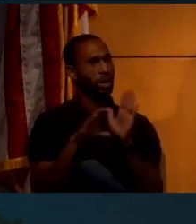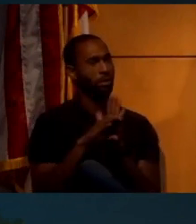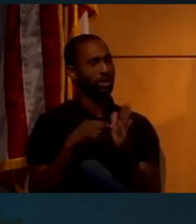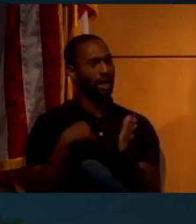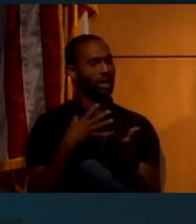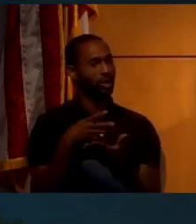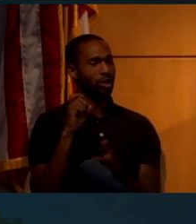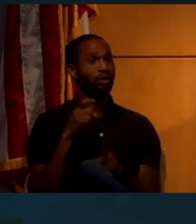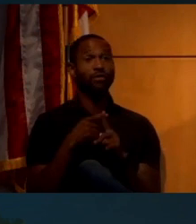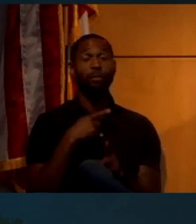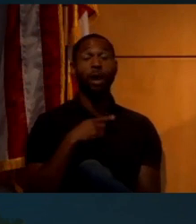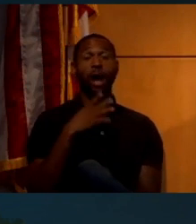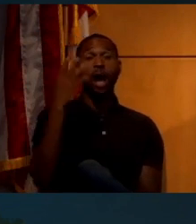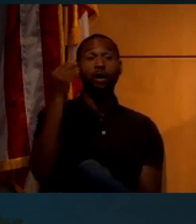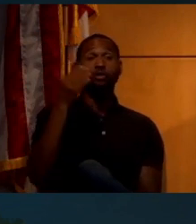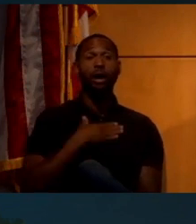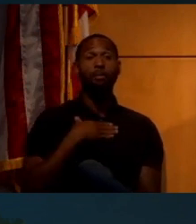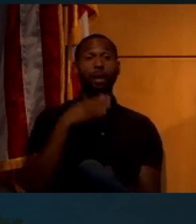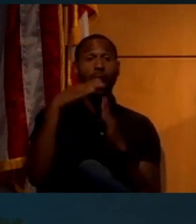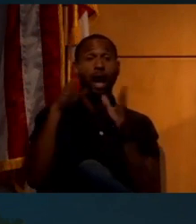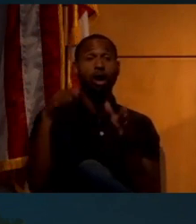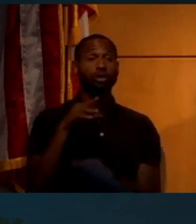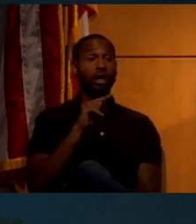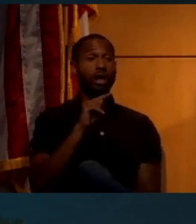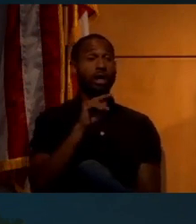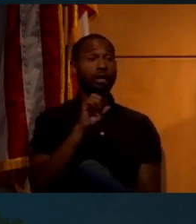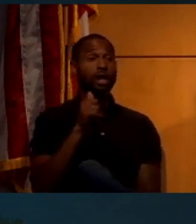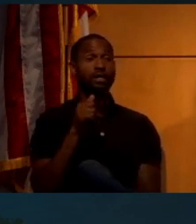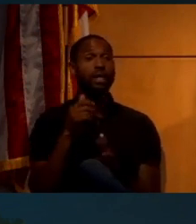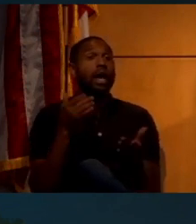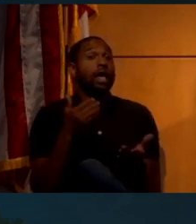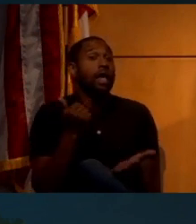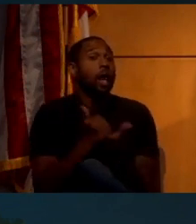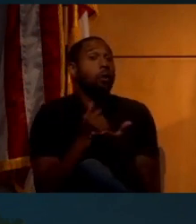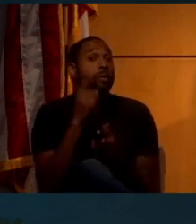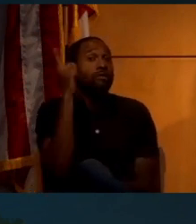outside my house in a park that NASA helped me fake in the 1960s.